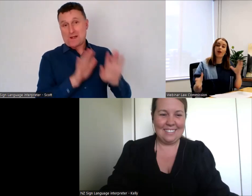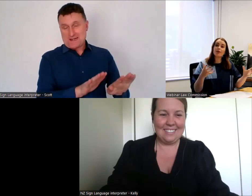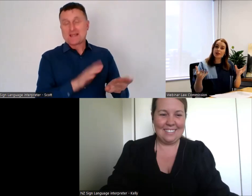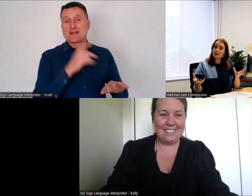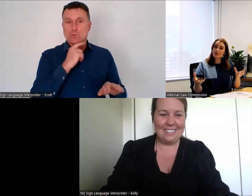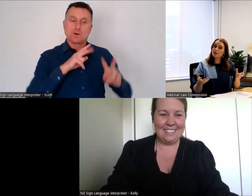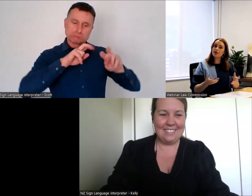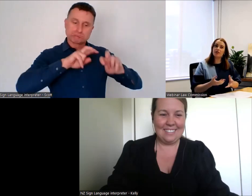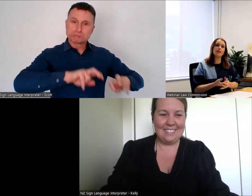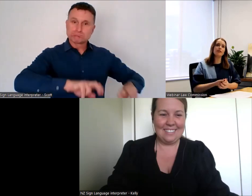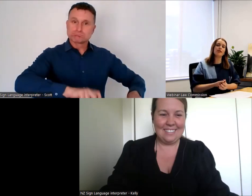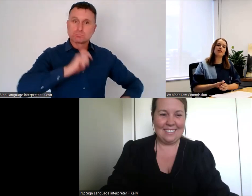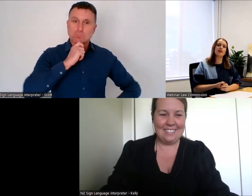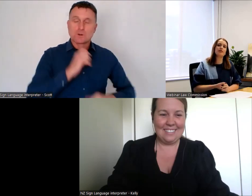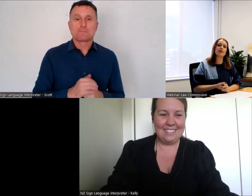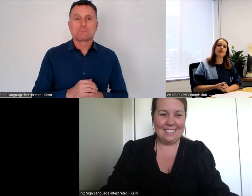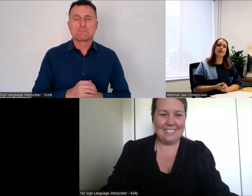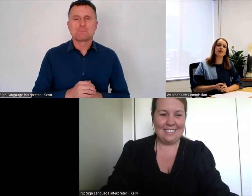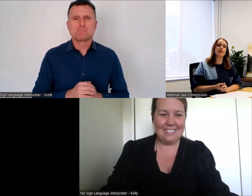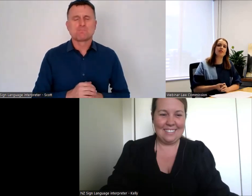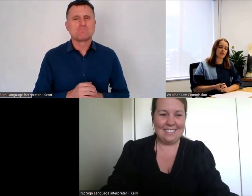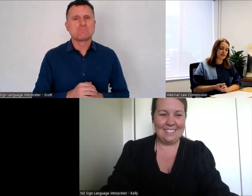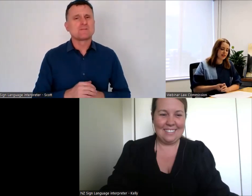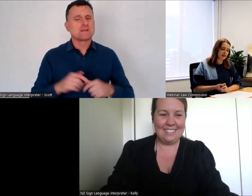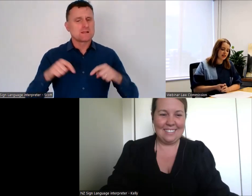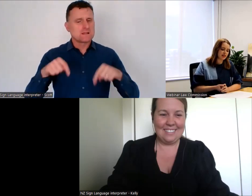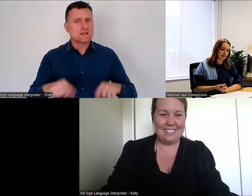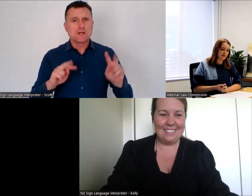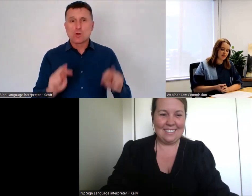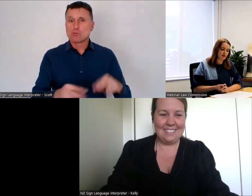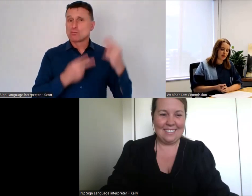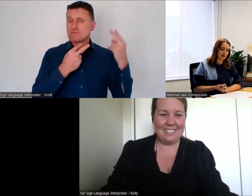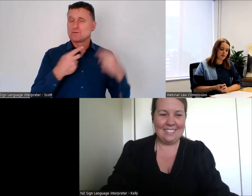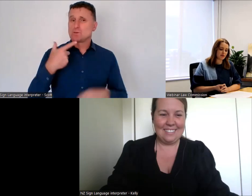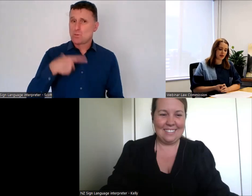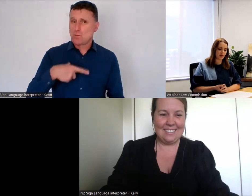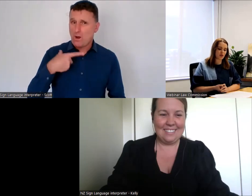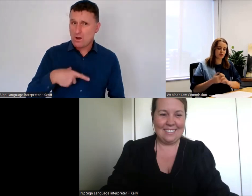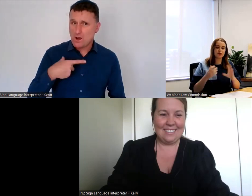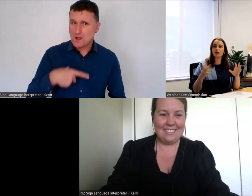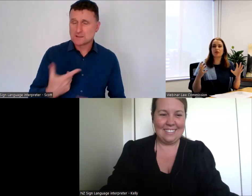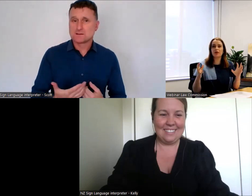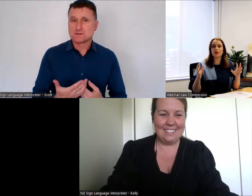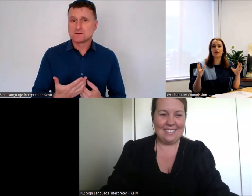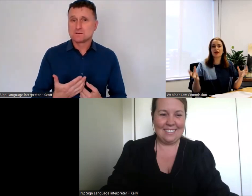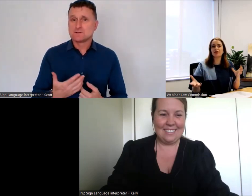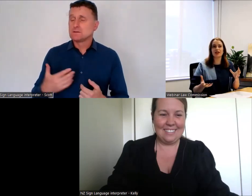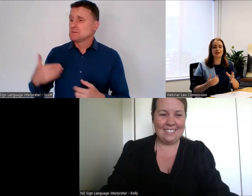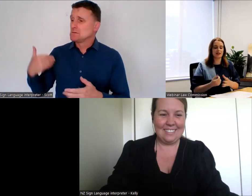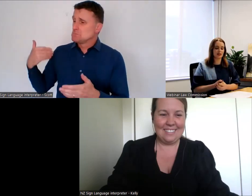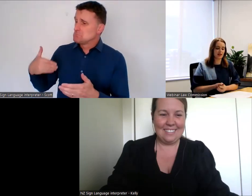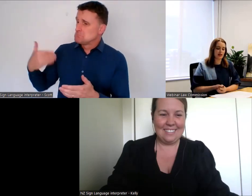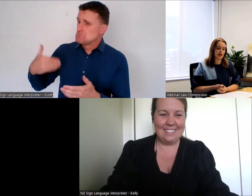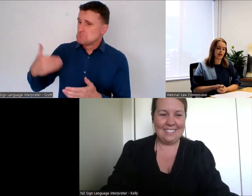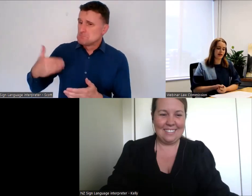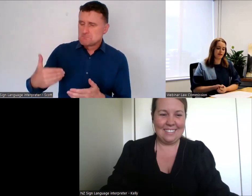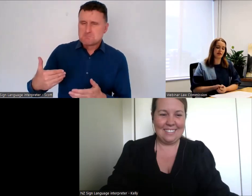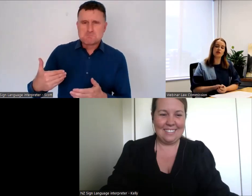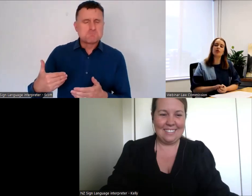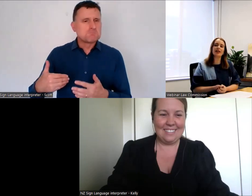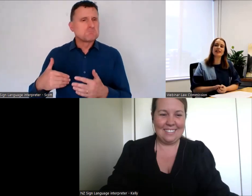So why are we doing this review? Well, over recent years there have been calls from a range of sectors